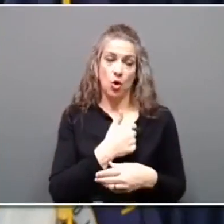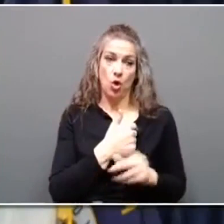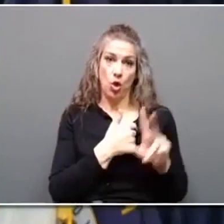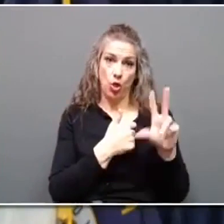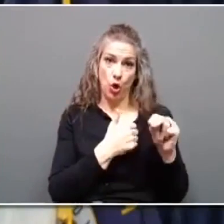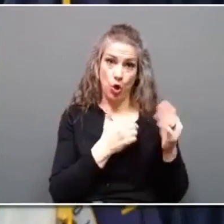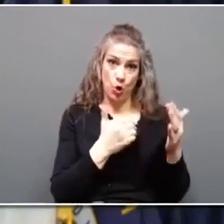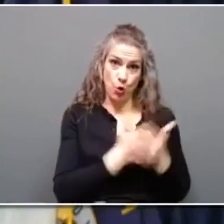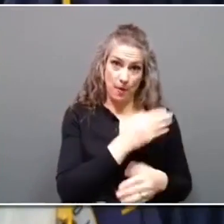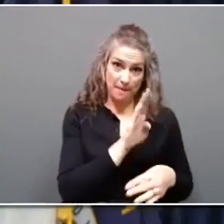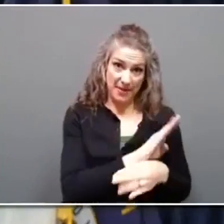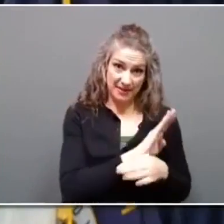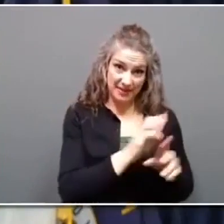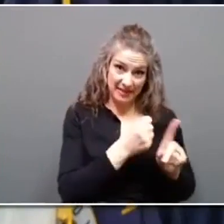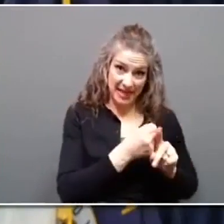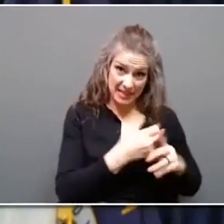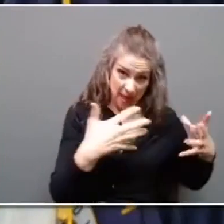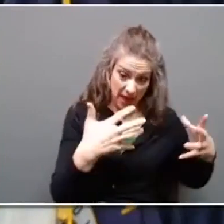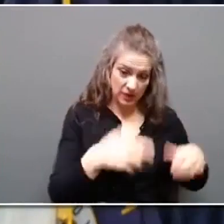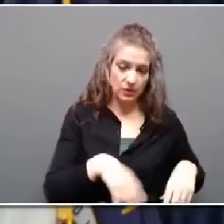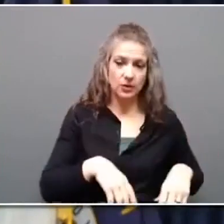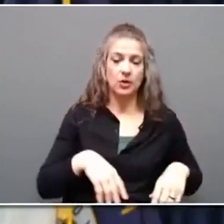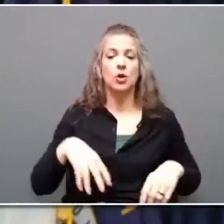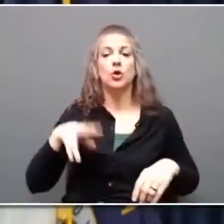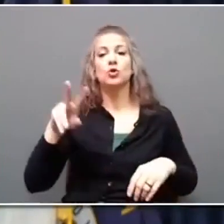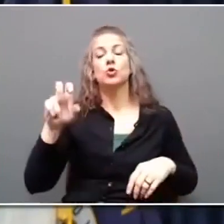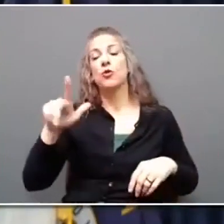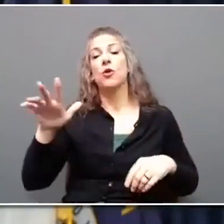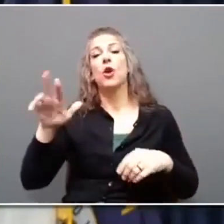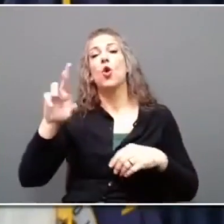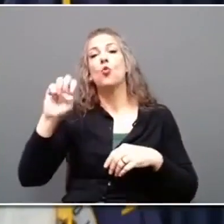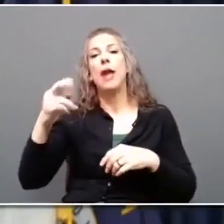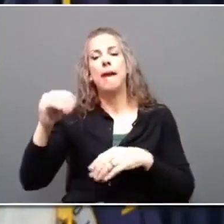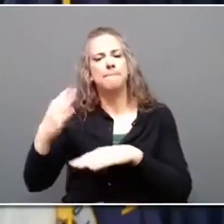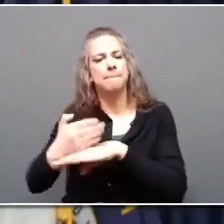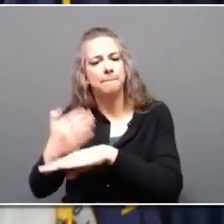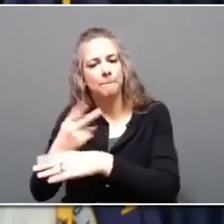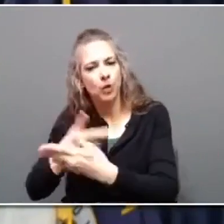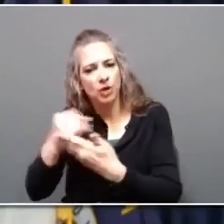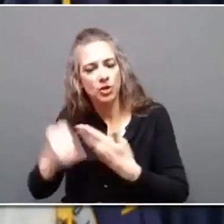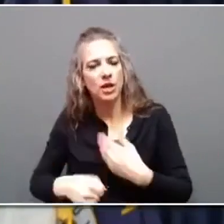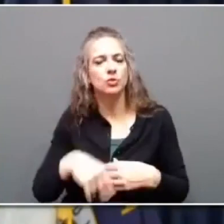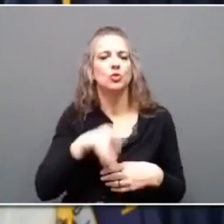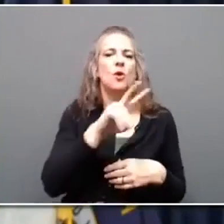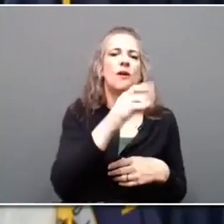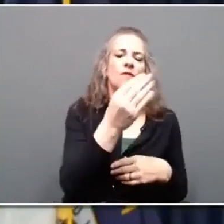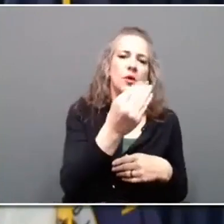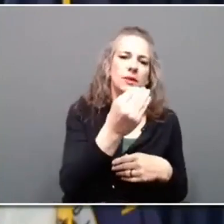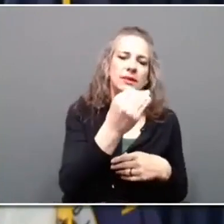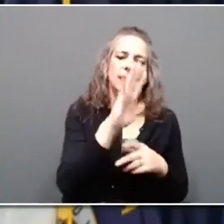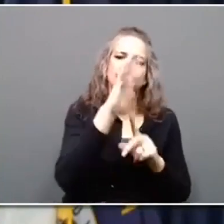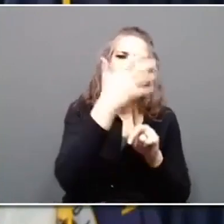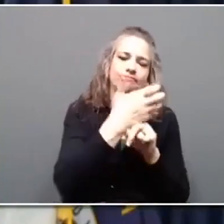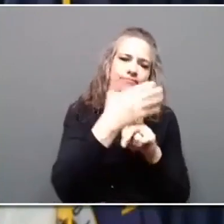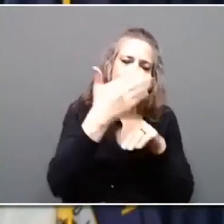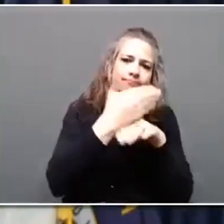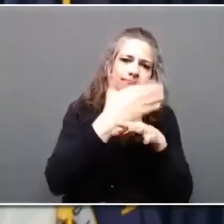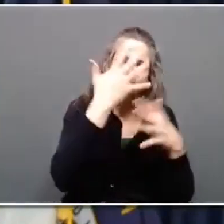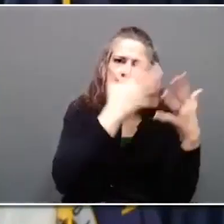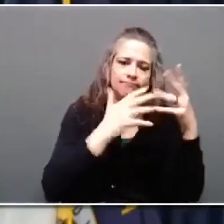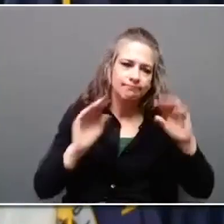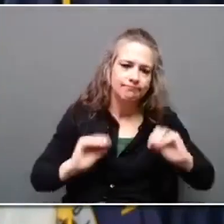223 rehabilitation projects, 214 facade and exterior renovation projects,